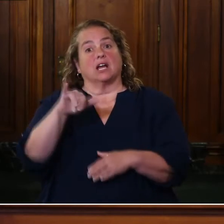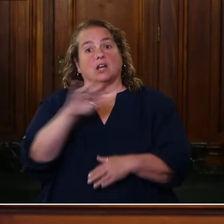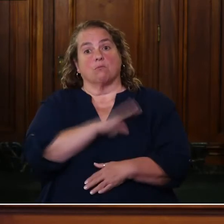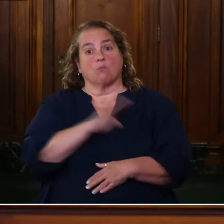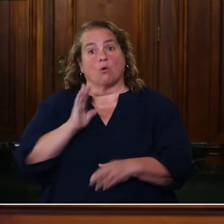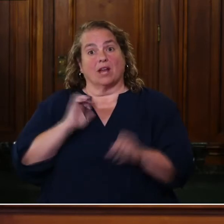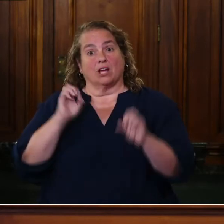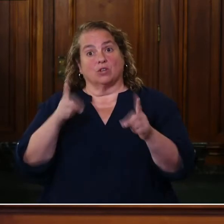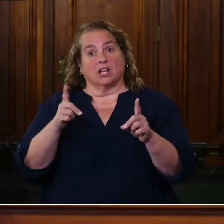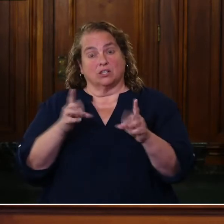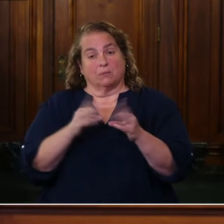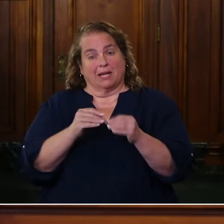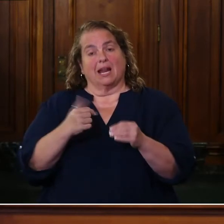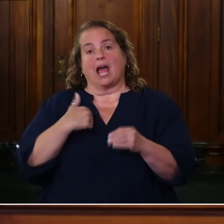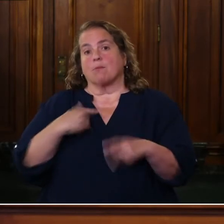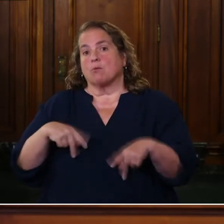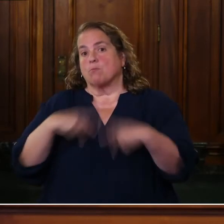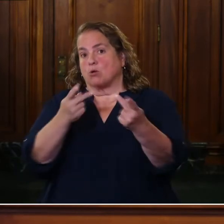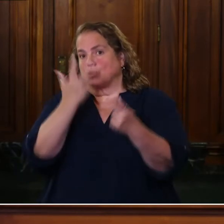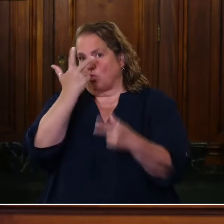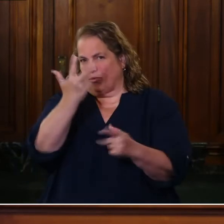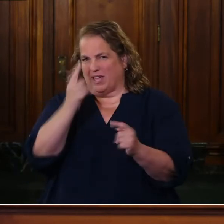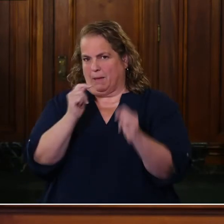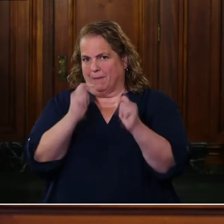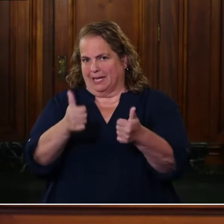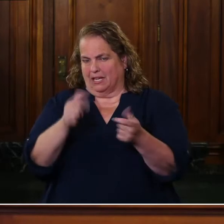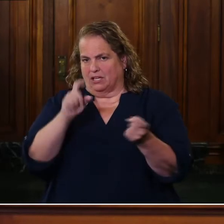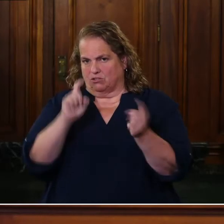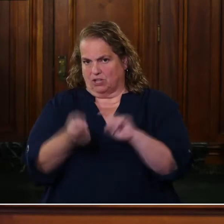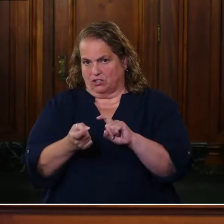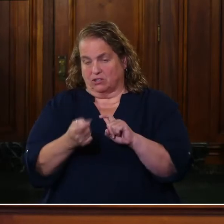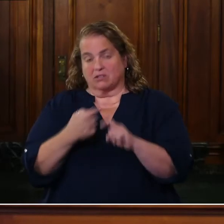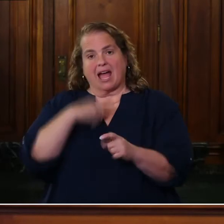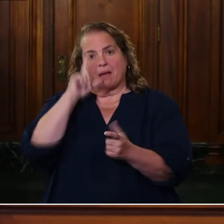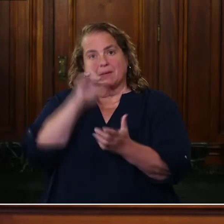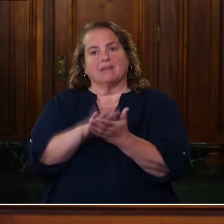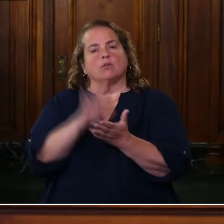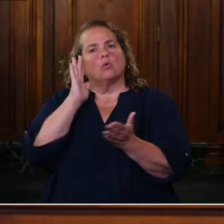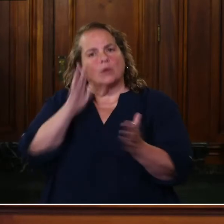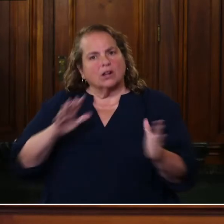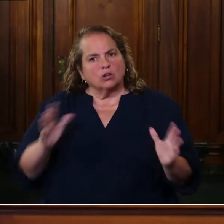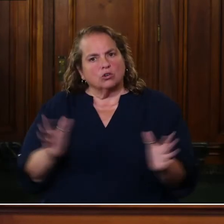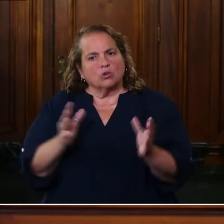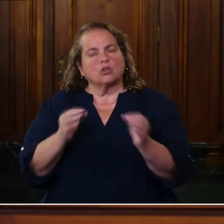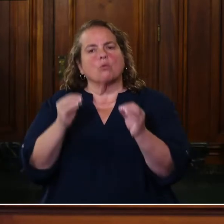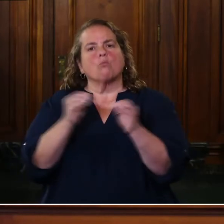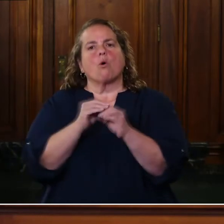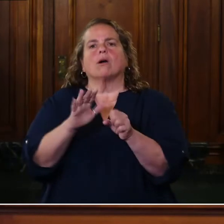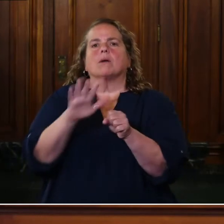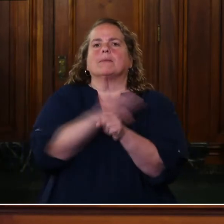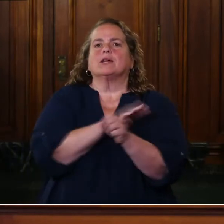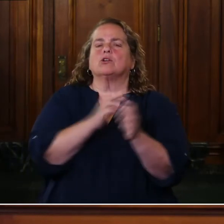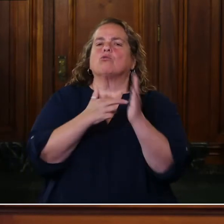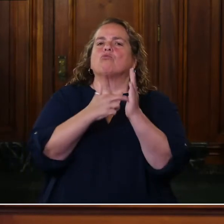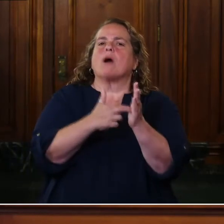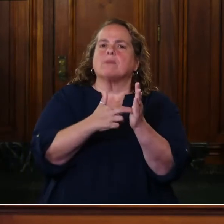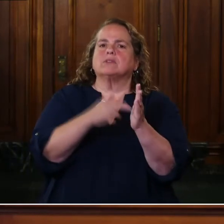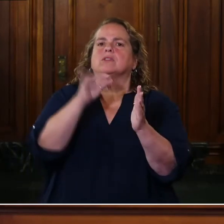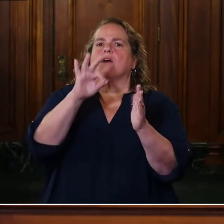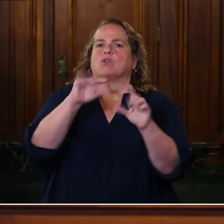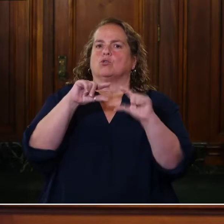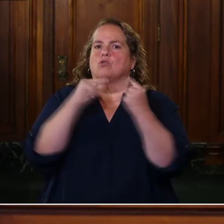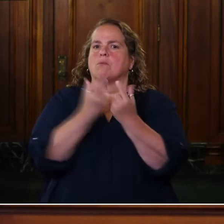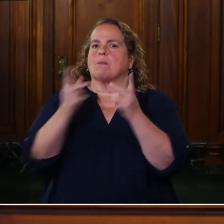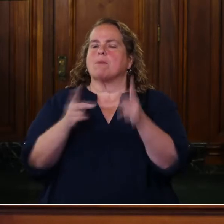meeting, I proposed three immediate changes that I believe will encourage a more complete representation from groups of people